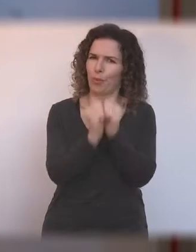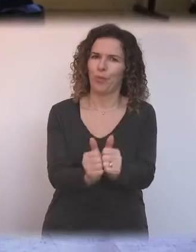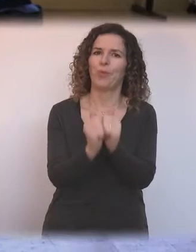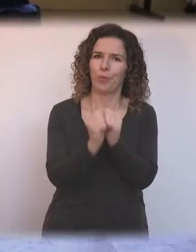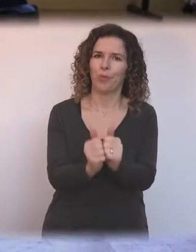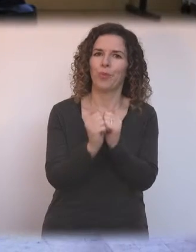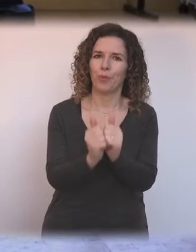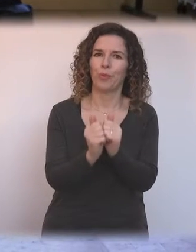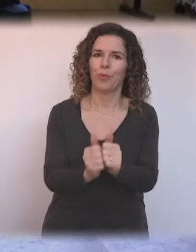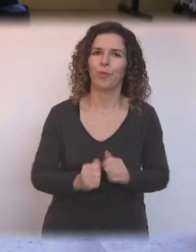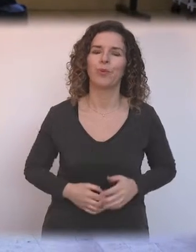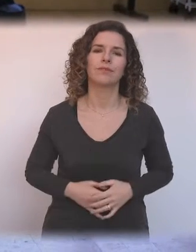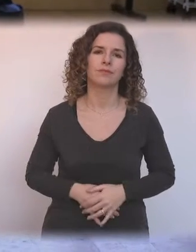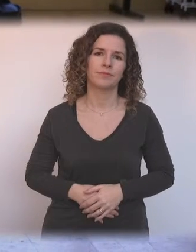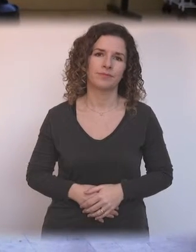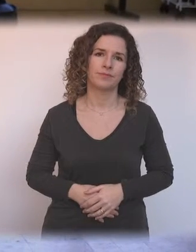a useful experience.